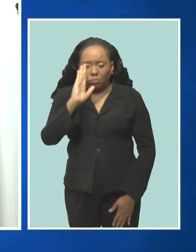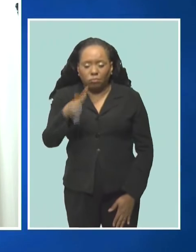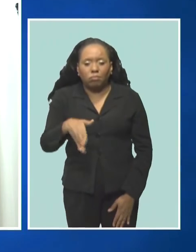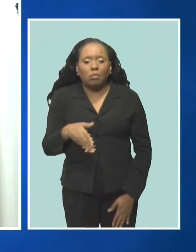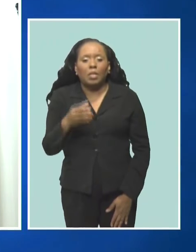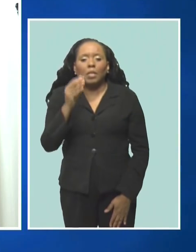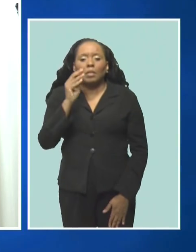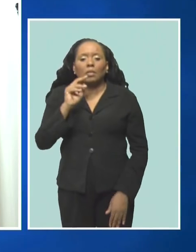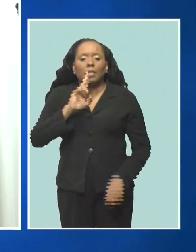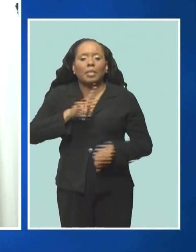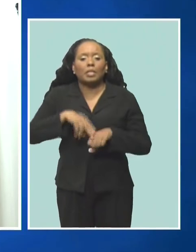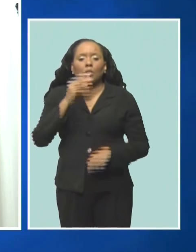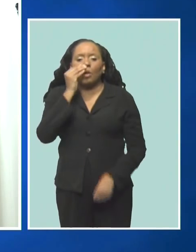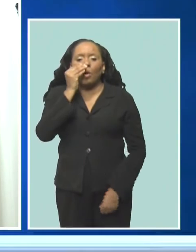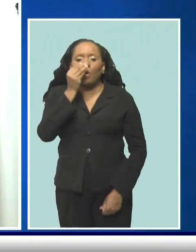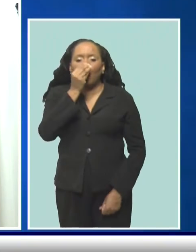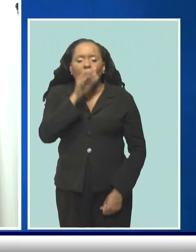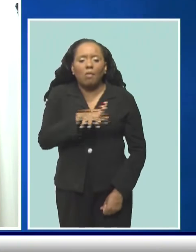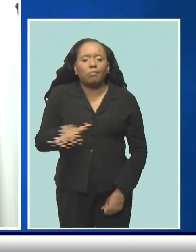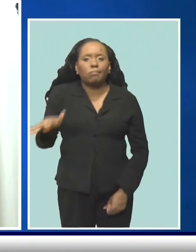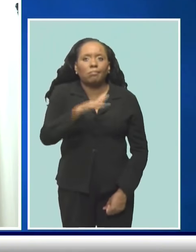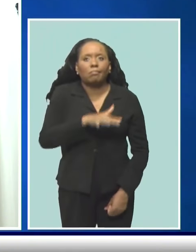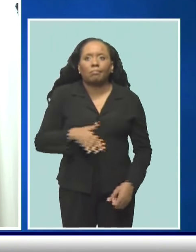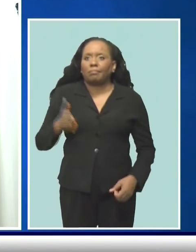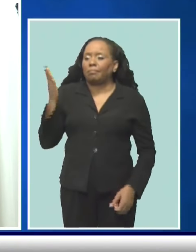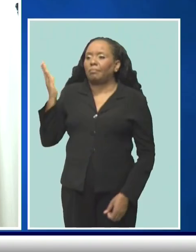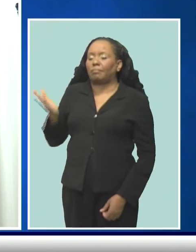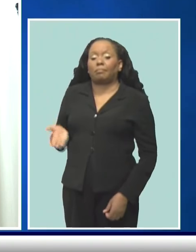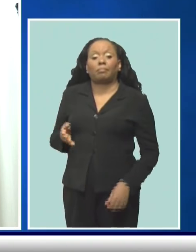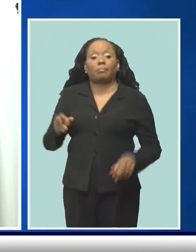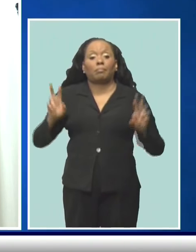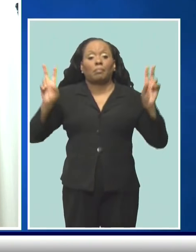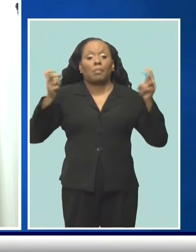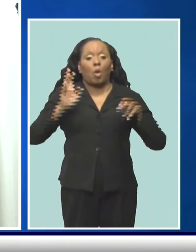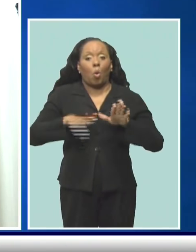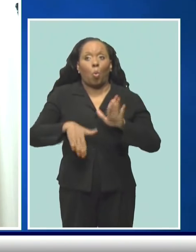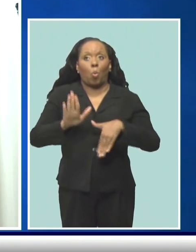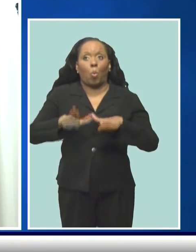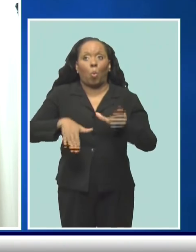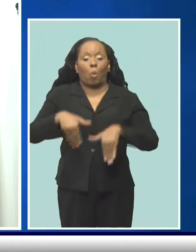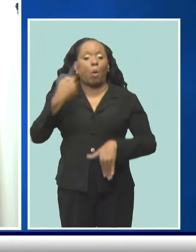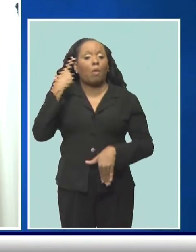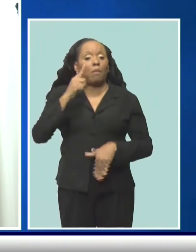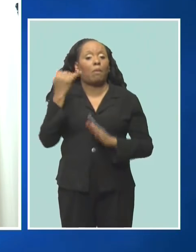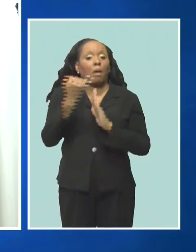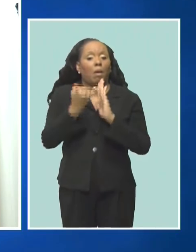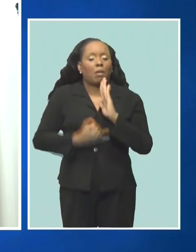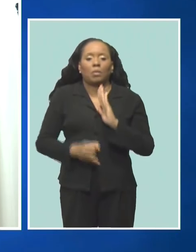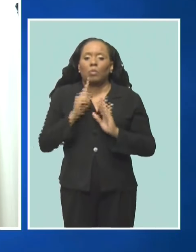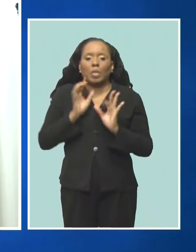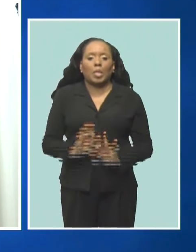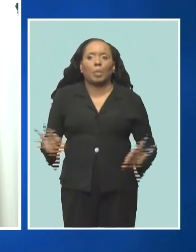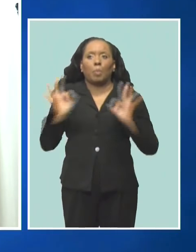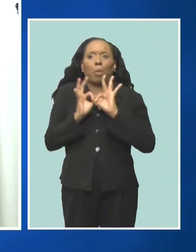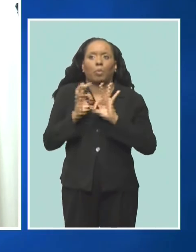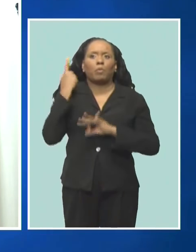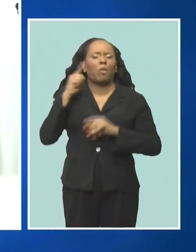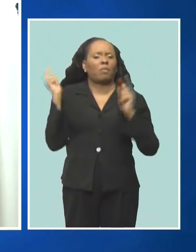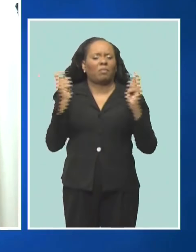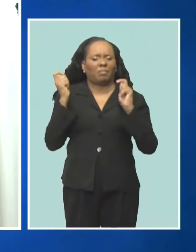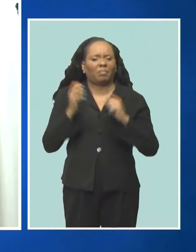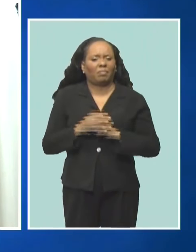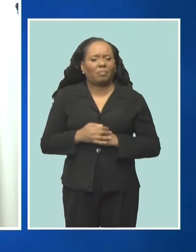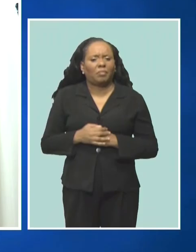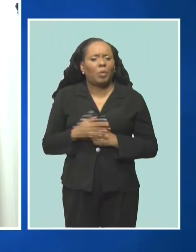Arts, Barbados, is really, really important and pivotal for the United International Arts Expo Festival because our theme is Art